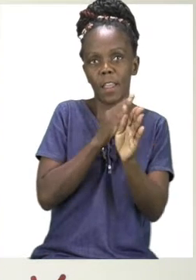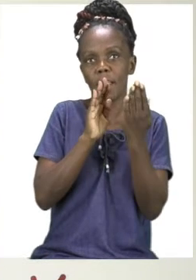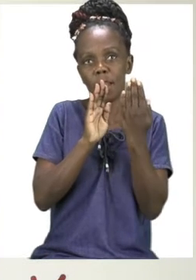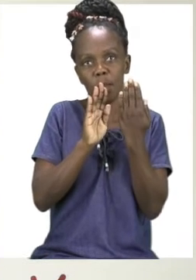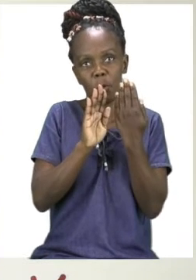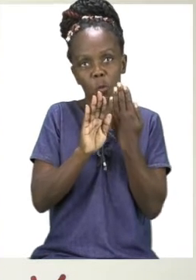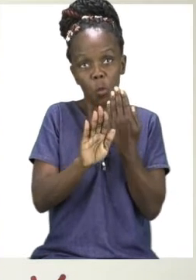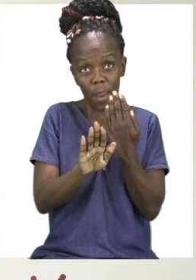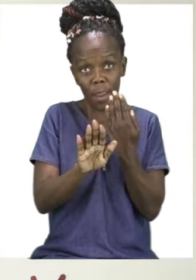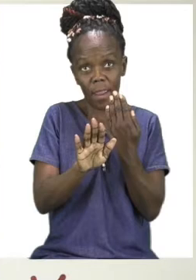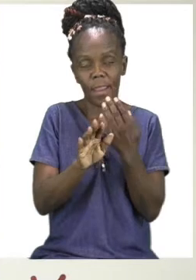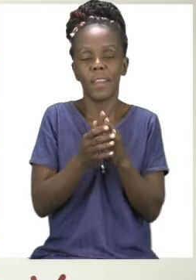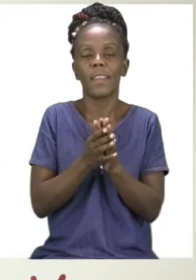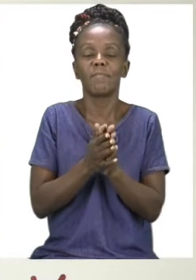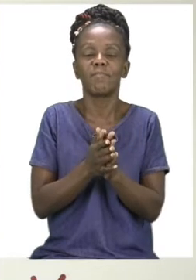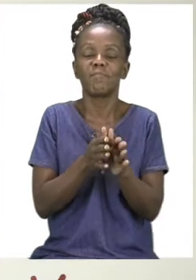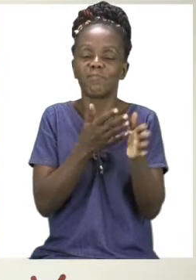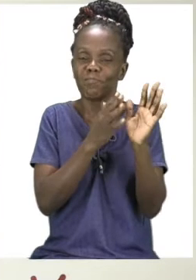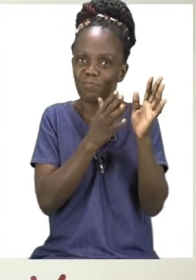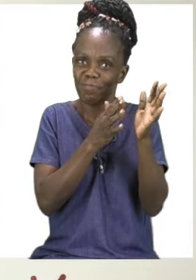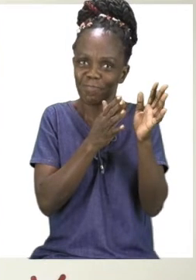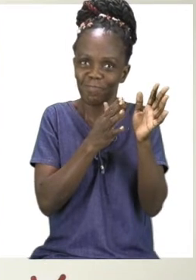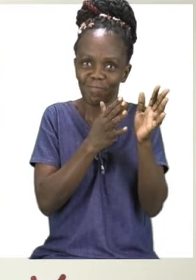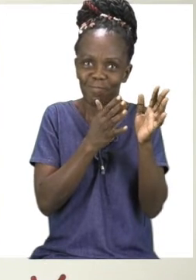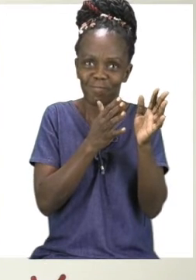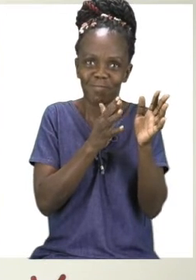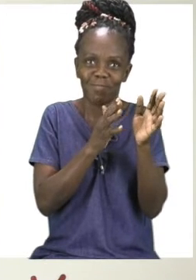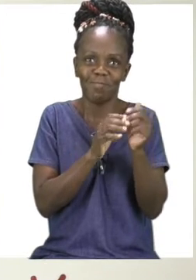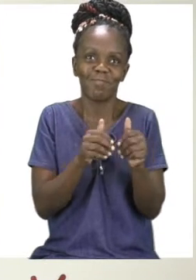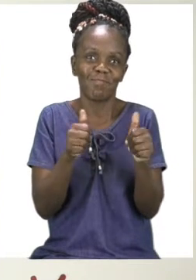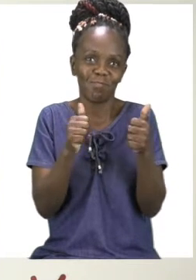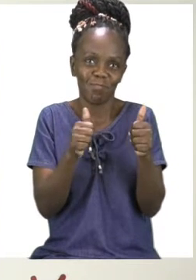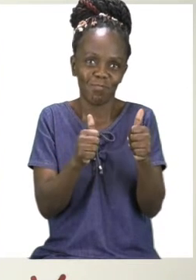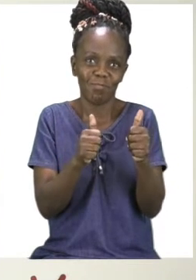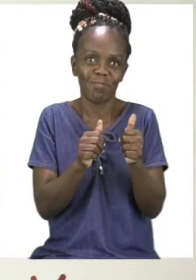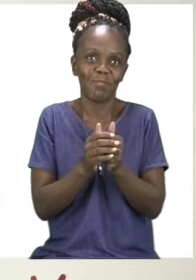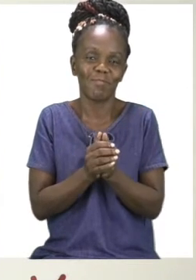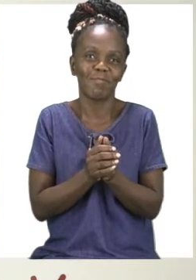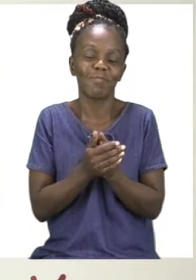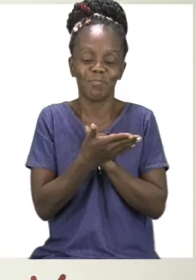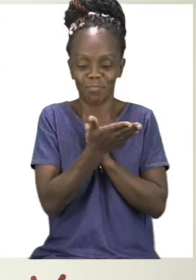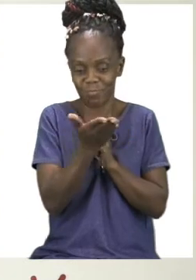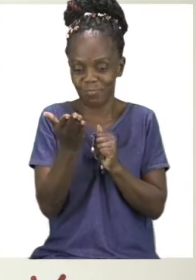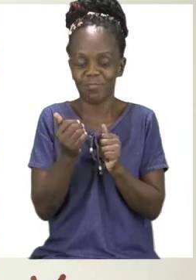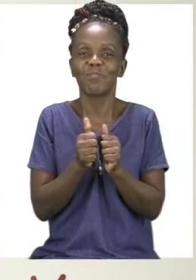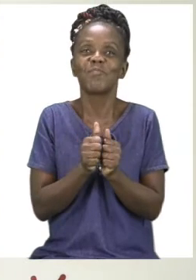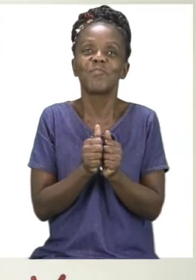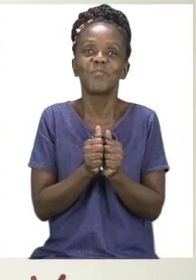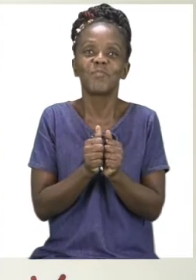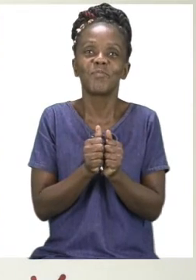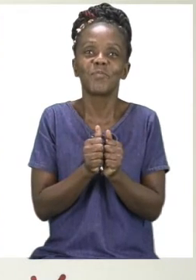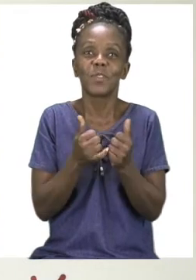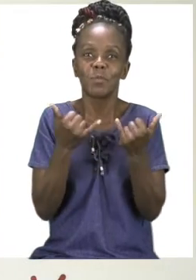away. Yay! Good job everyone! Now we